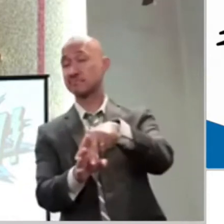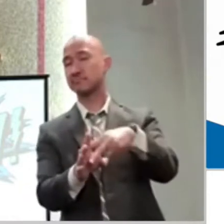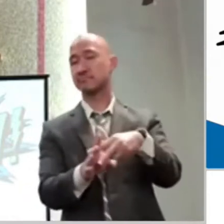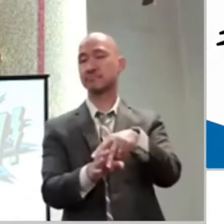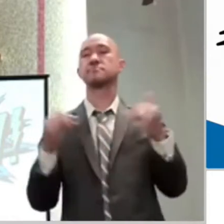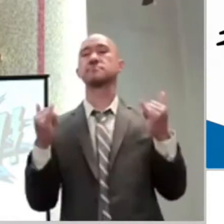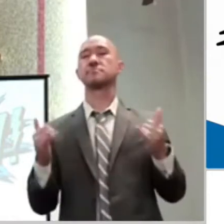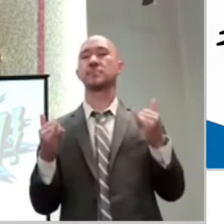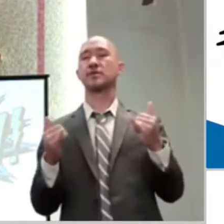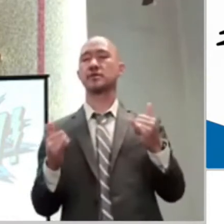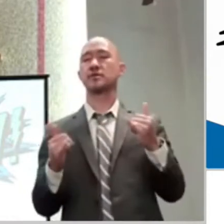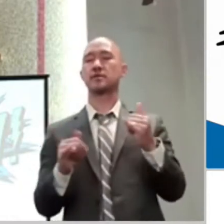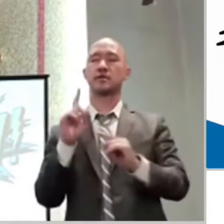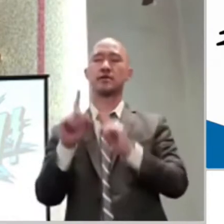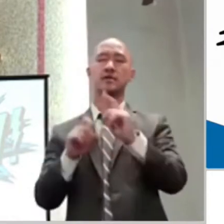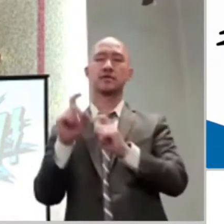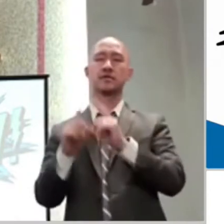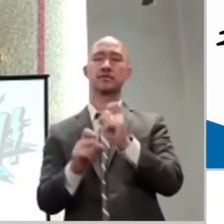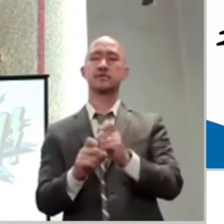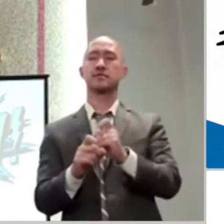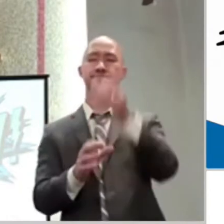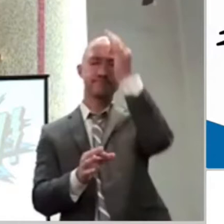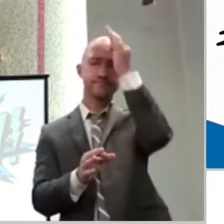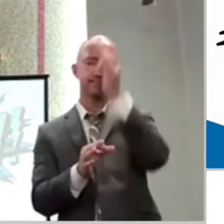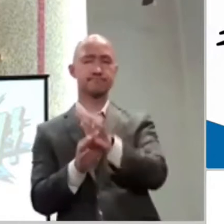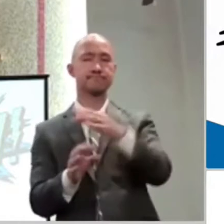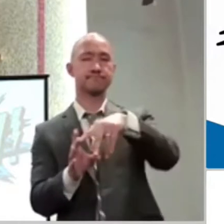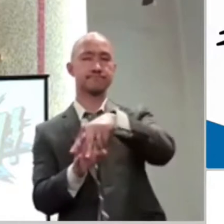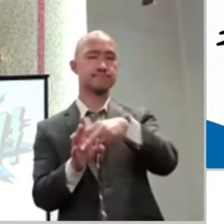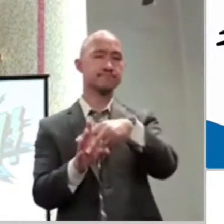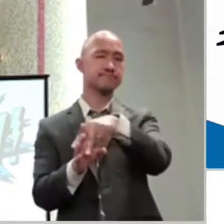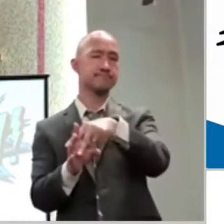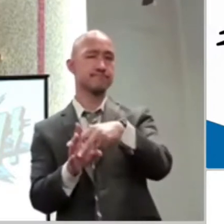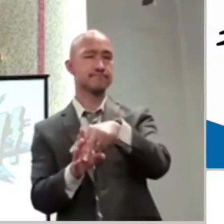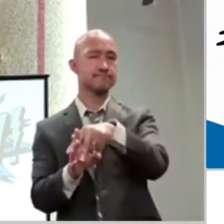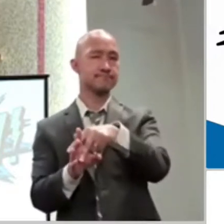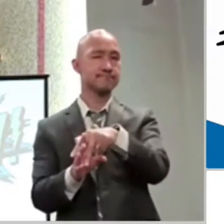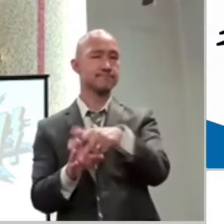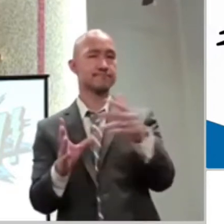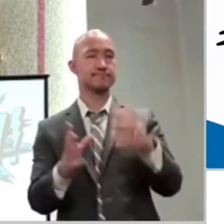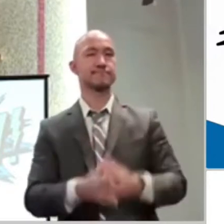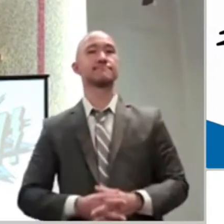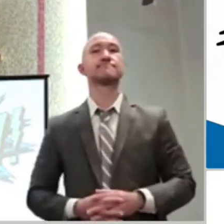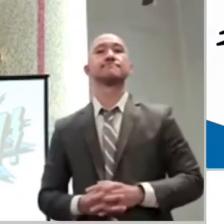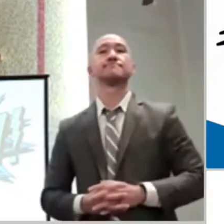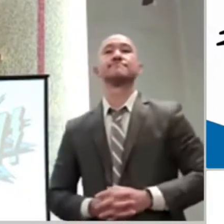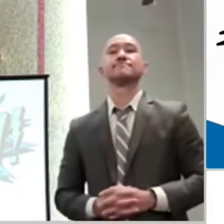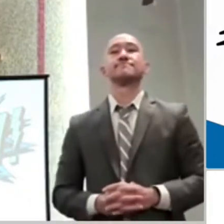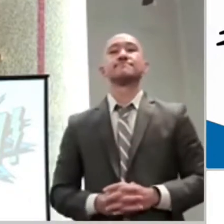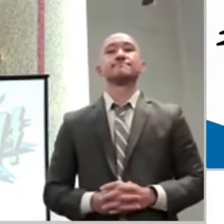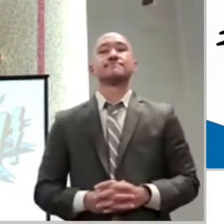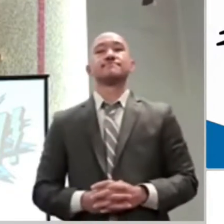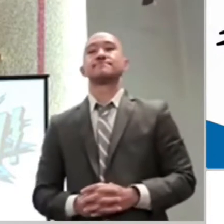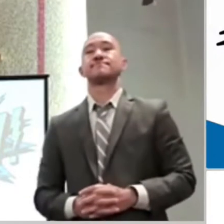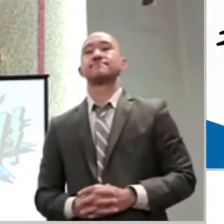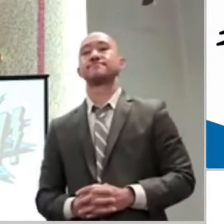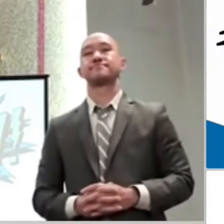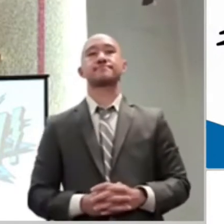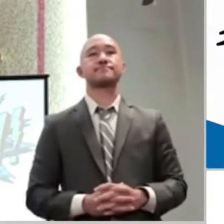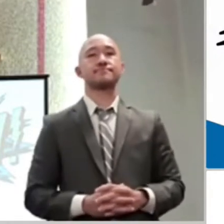lesson. We're going to see from an example how faith can easily be derailed. As I mentioned before, I'm going to be